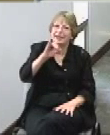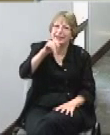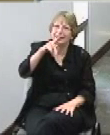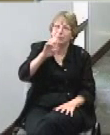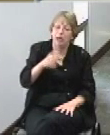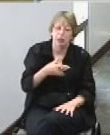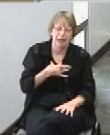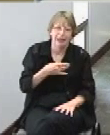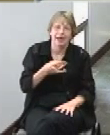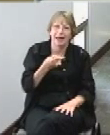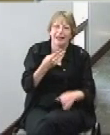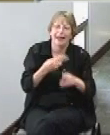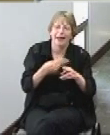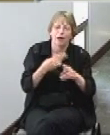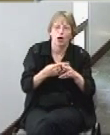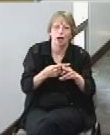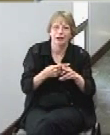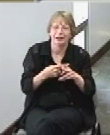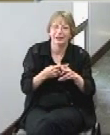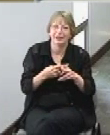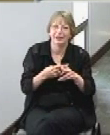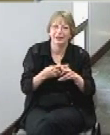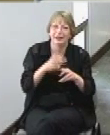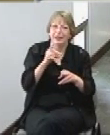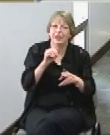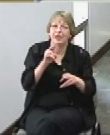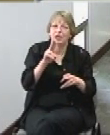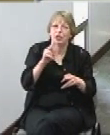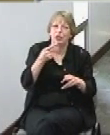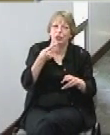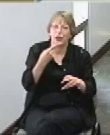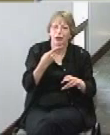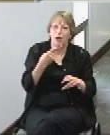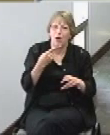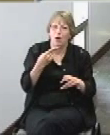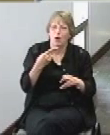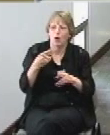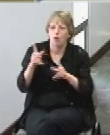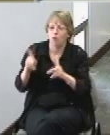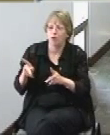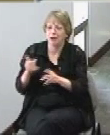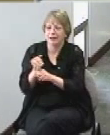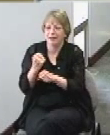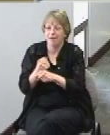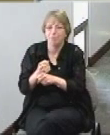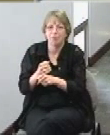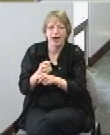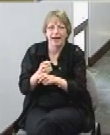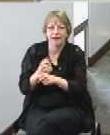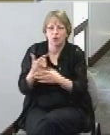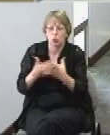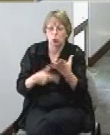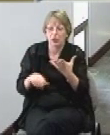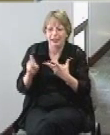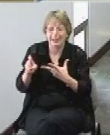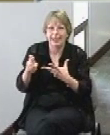liked and he called a dough provider that makes the ingredients for dough